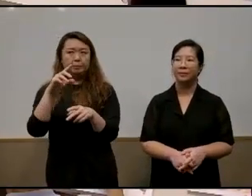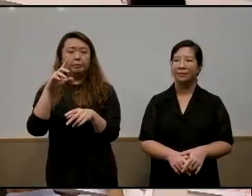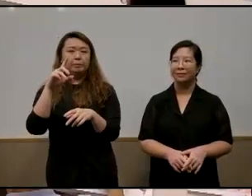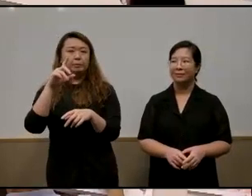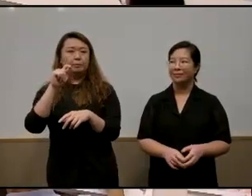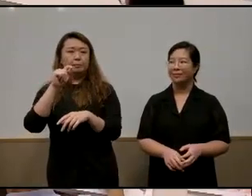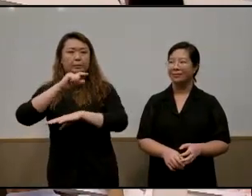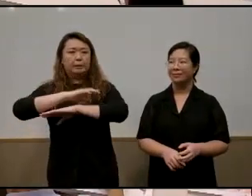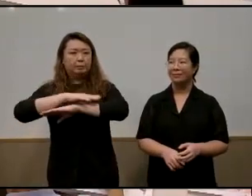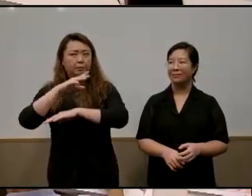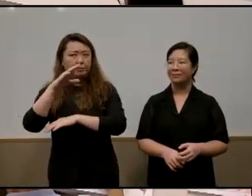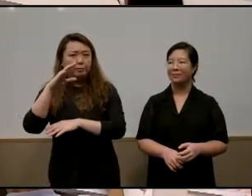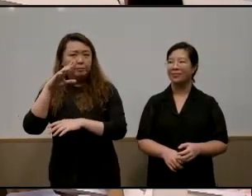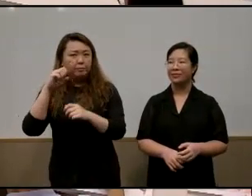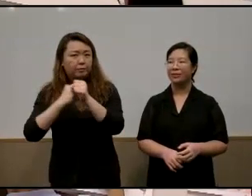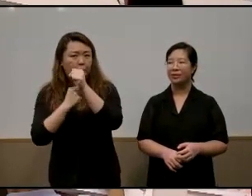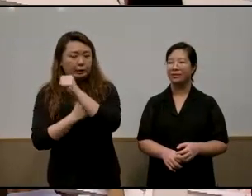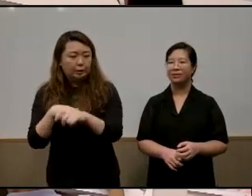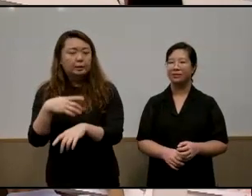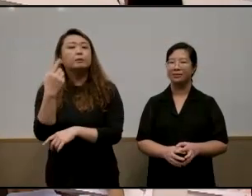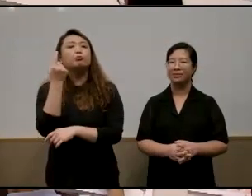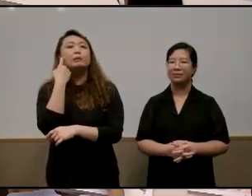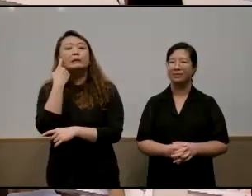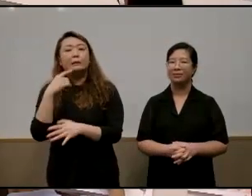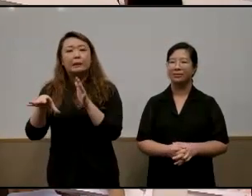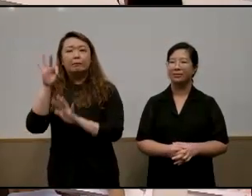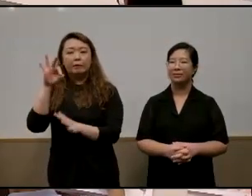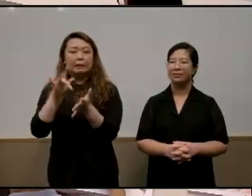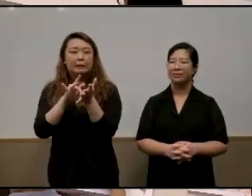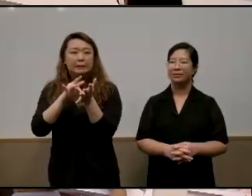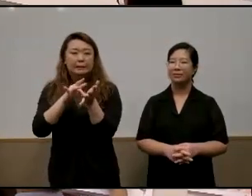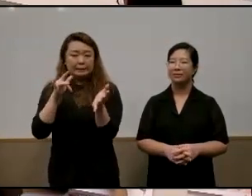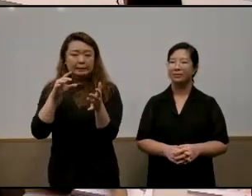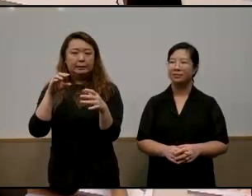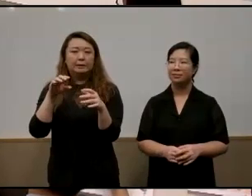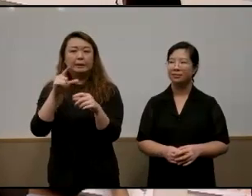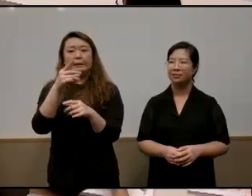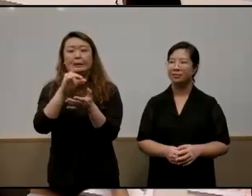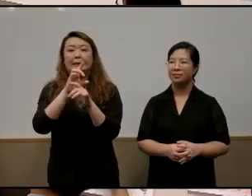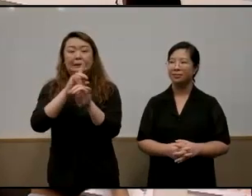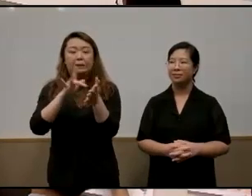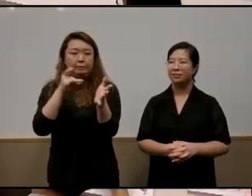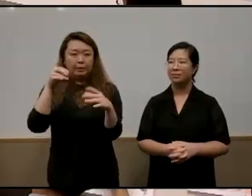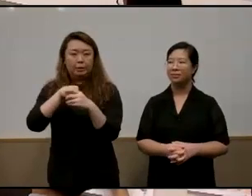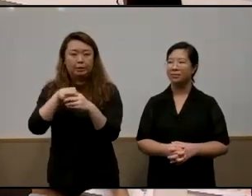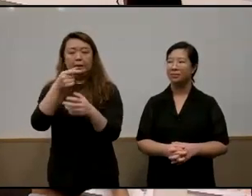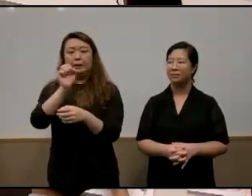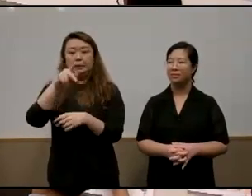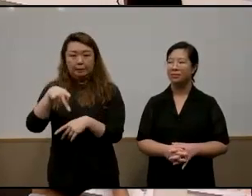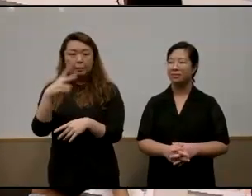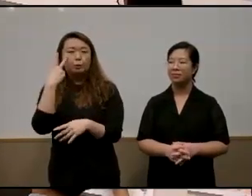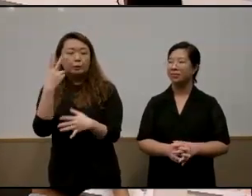recently did um a white paper on disadvantage gap in education in singapore and i just wanted to say that we we saw very